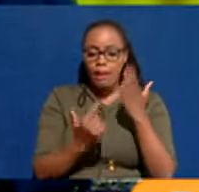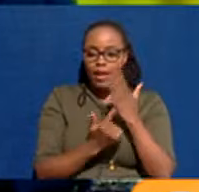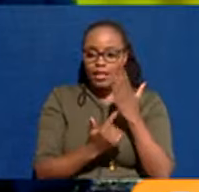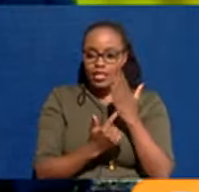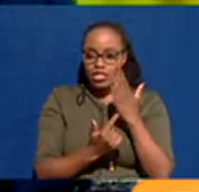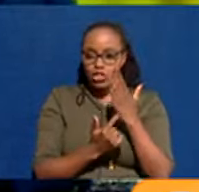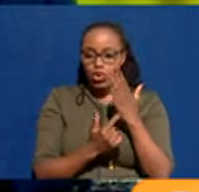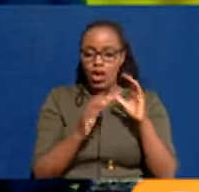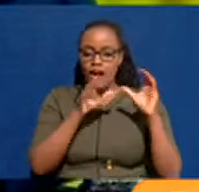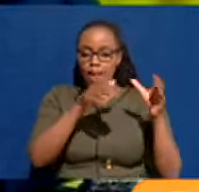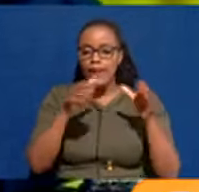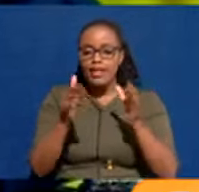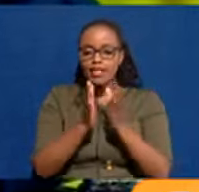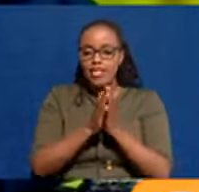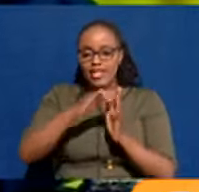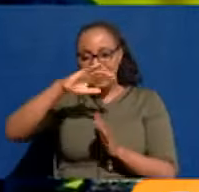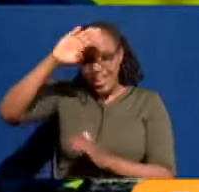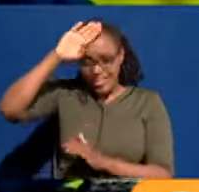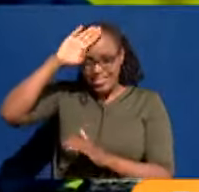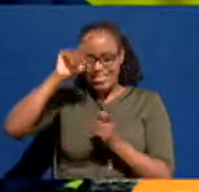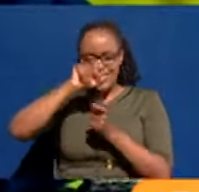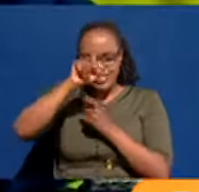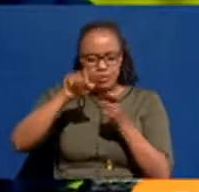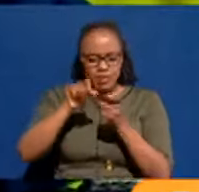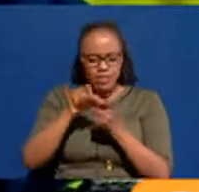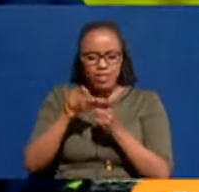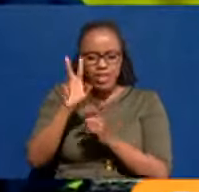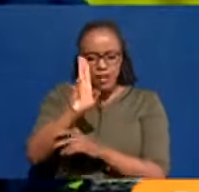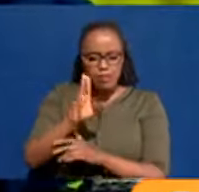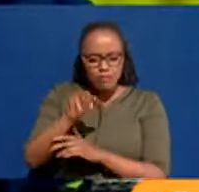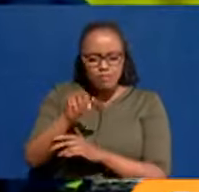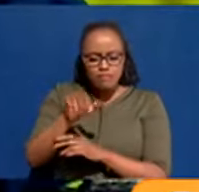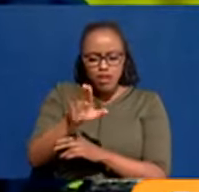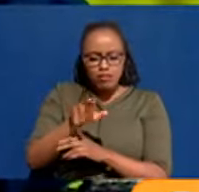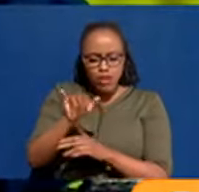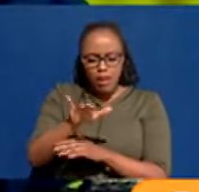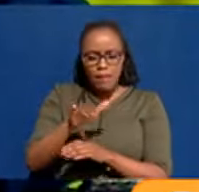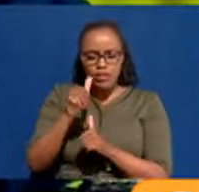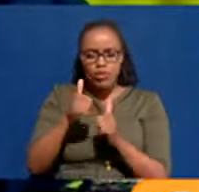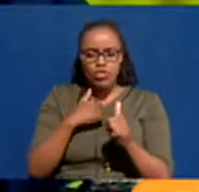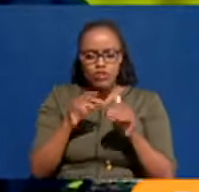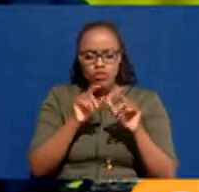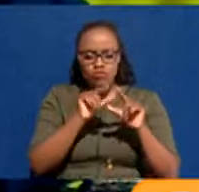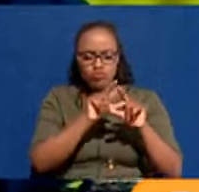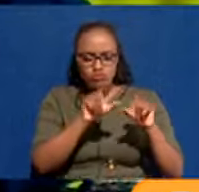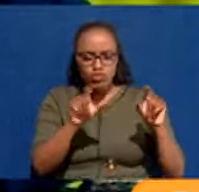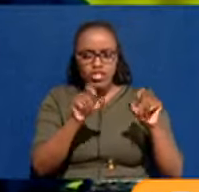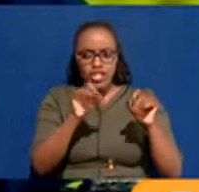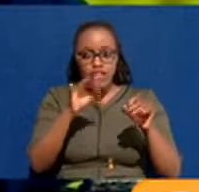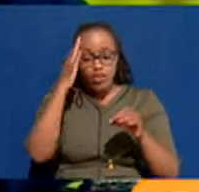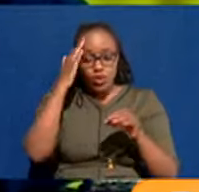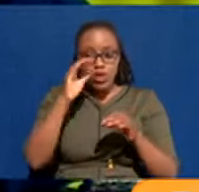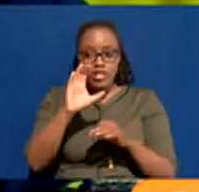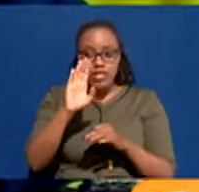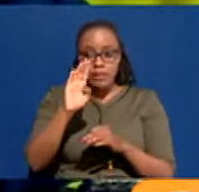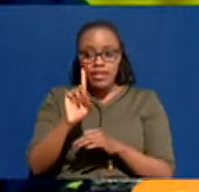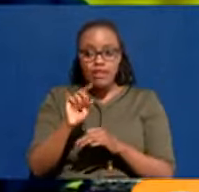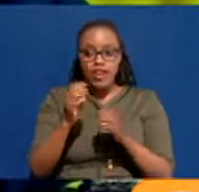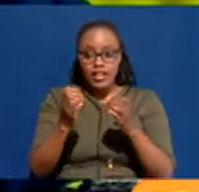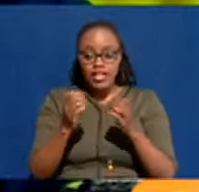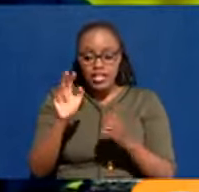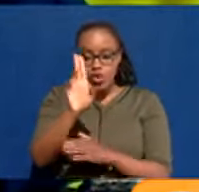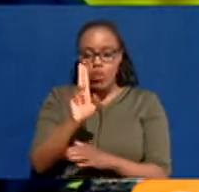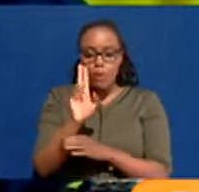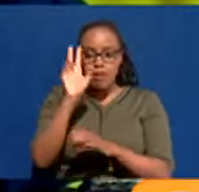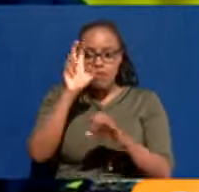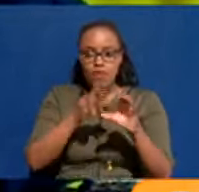you companies on the specific spots where they're going to put, we're going to co-brand. But you know, if I'm in the CBD and I need to get an Uber, it